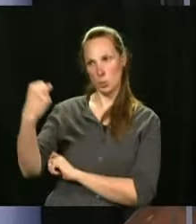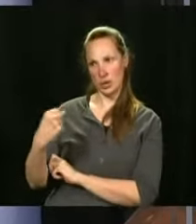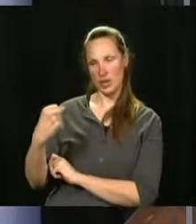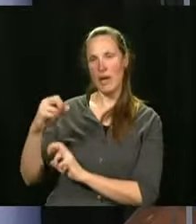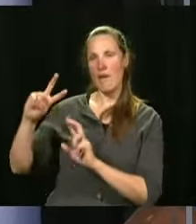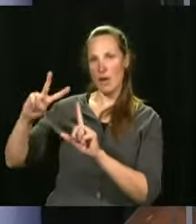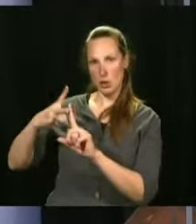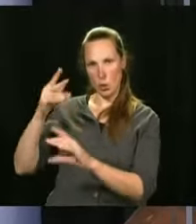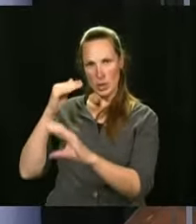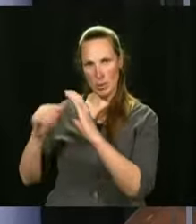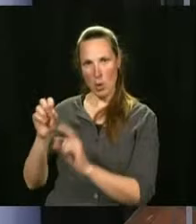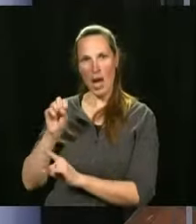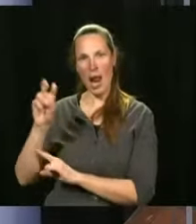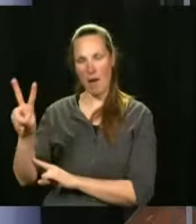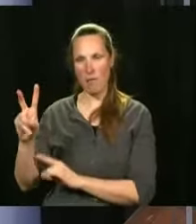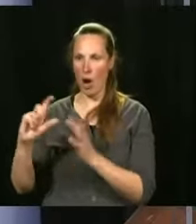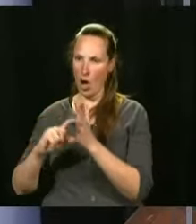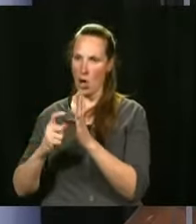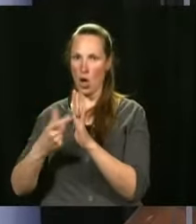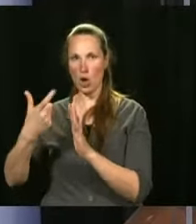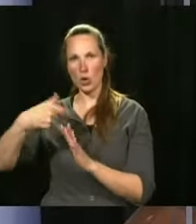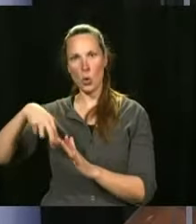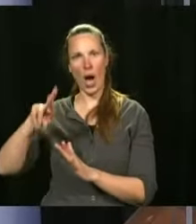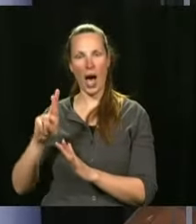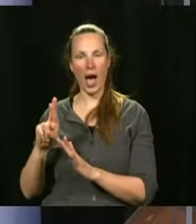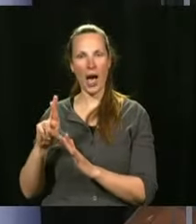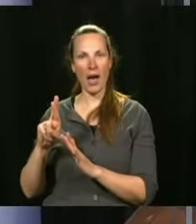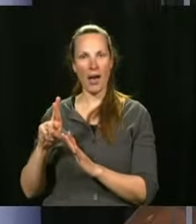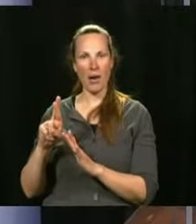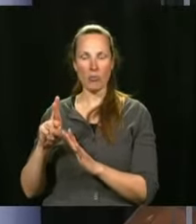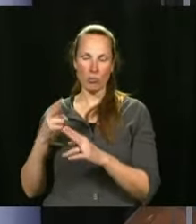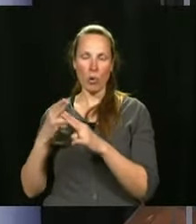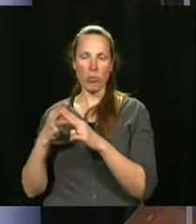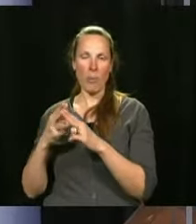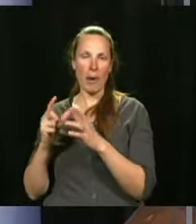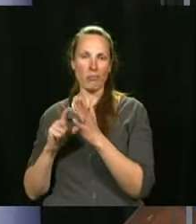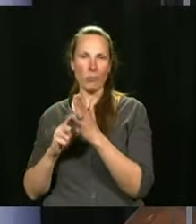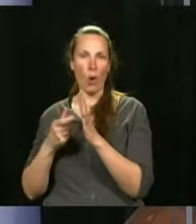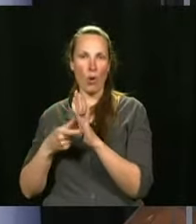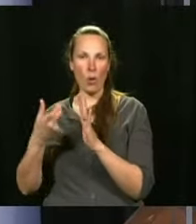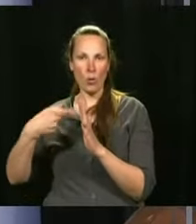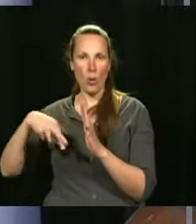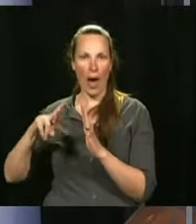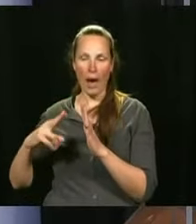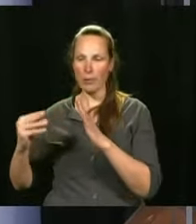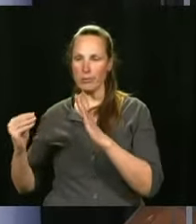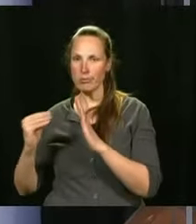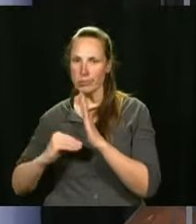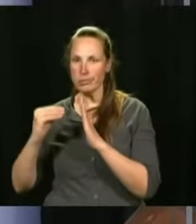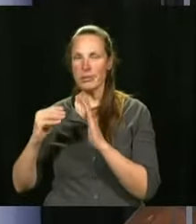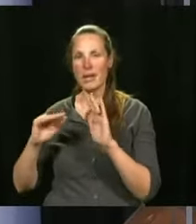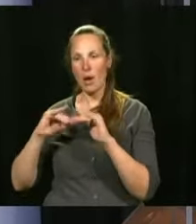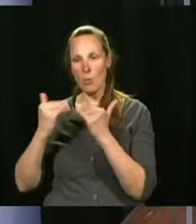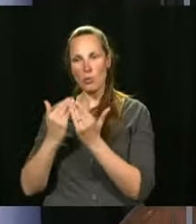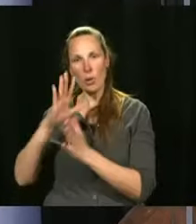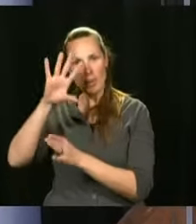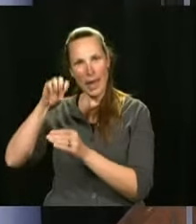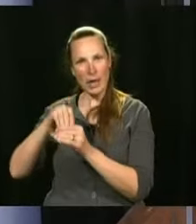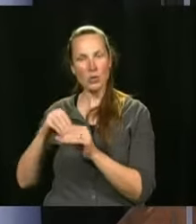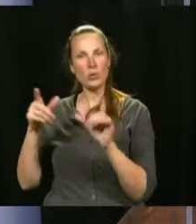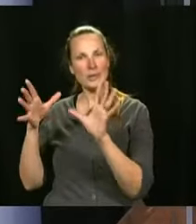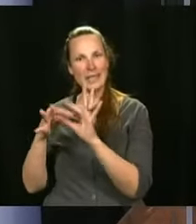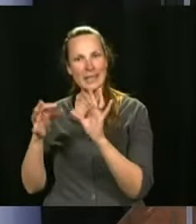information so you will have your qr code with the two descriptions of the two vaccines that you've received